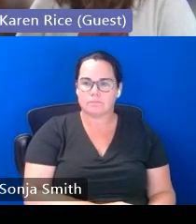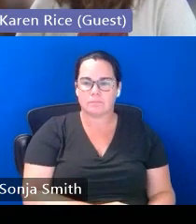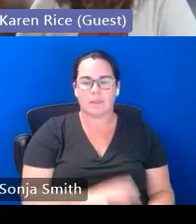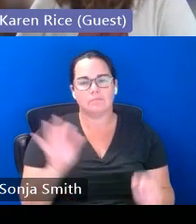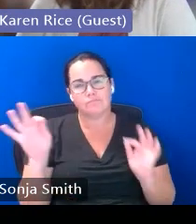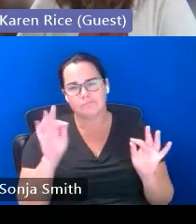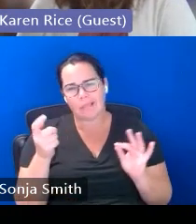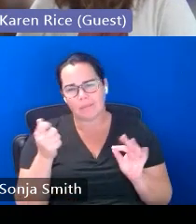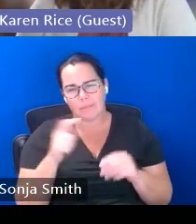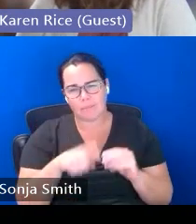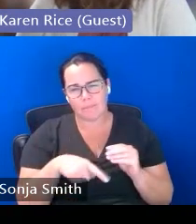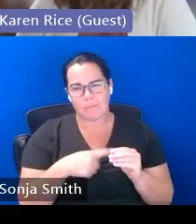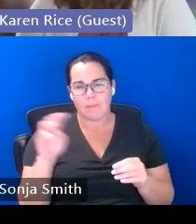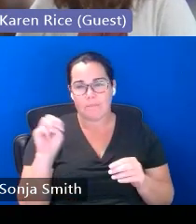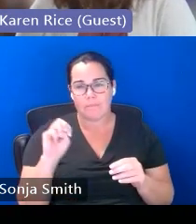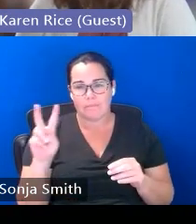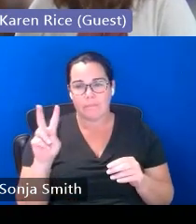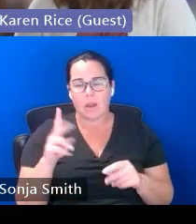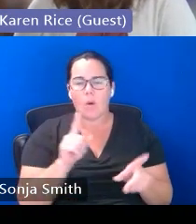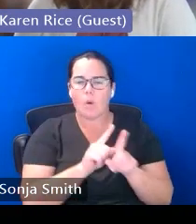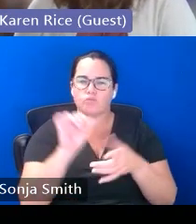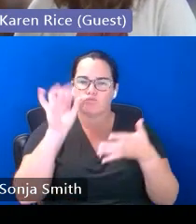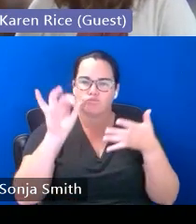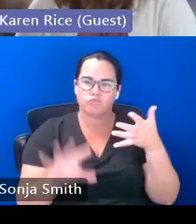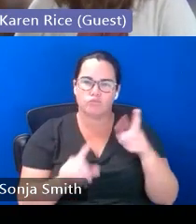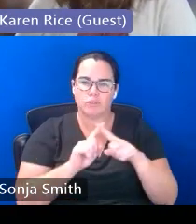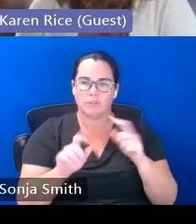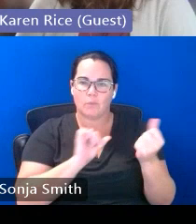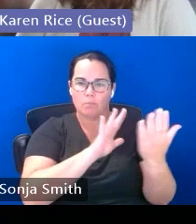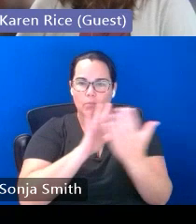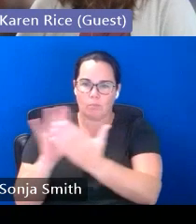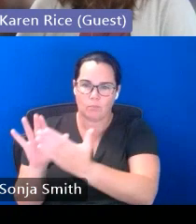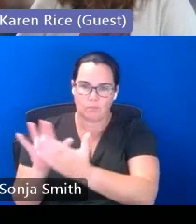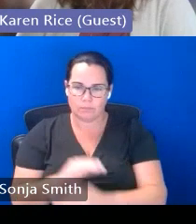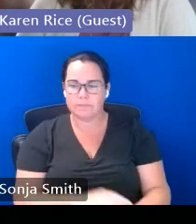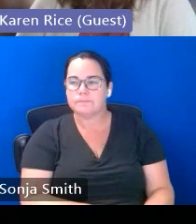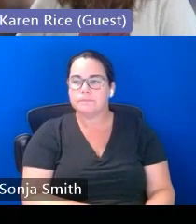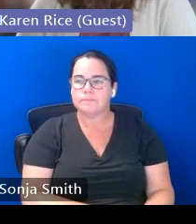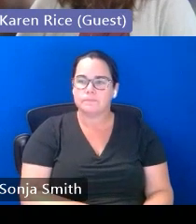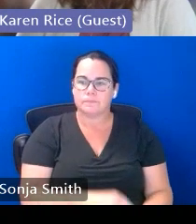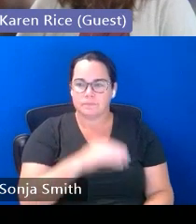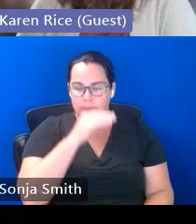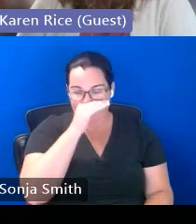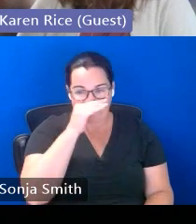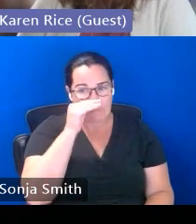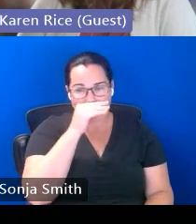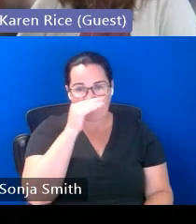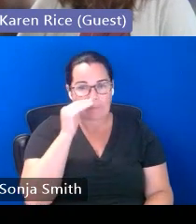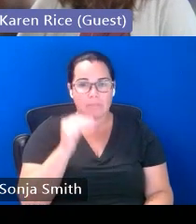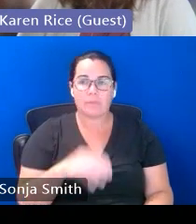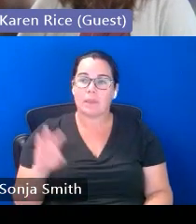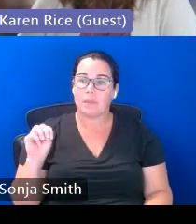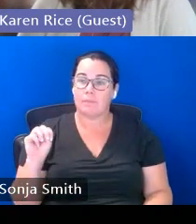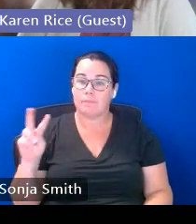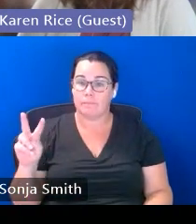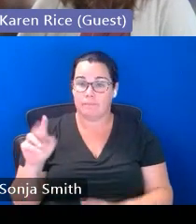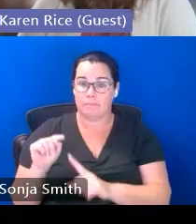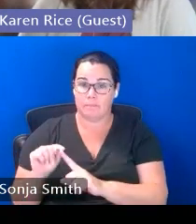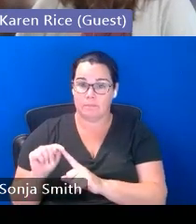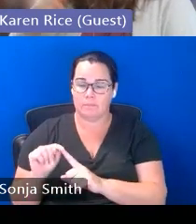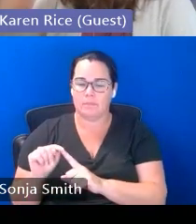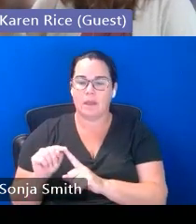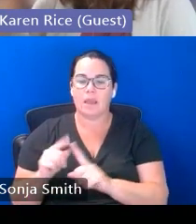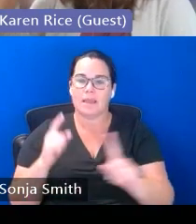and then offer some strategies as well for this so unlike most education laws mckinney-vento does give rights directly to